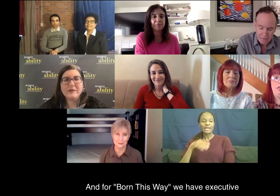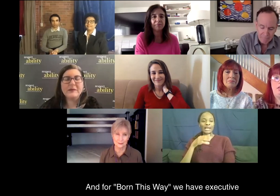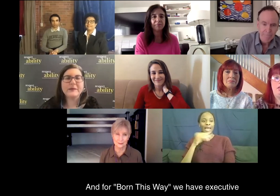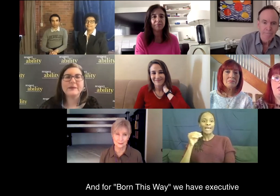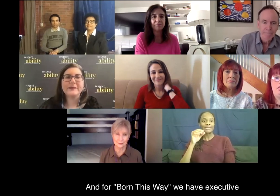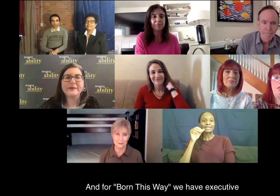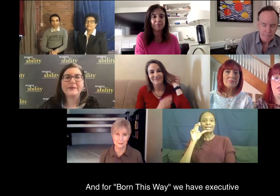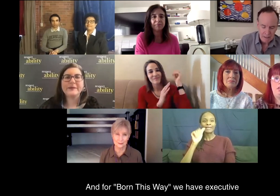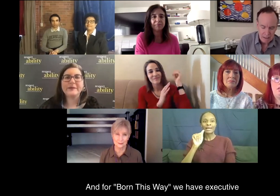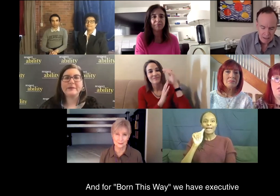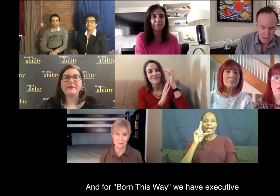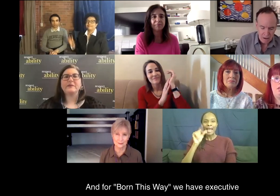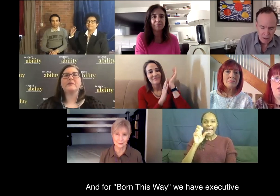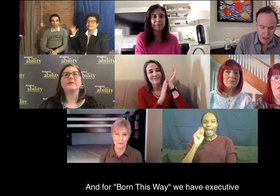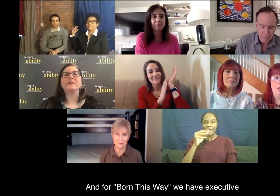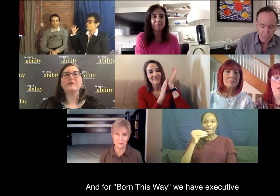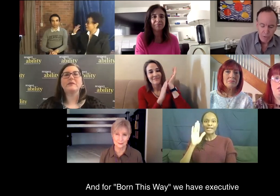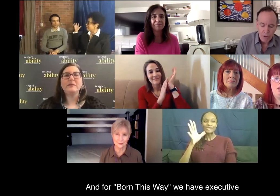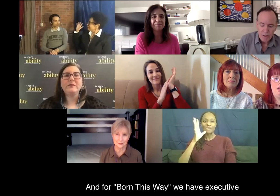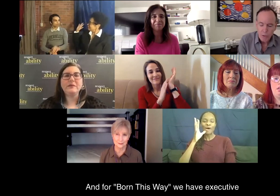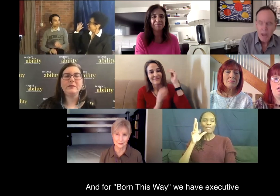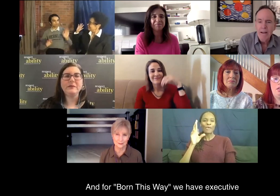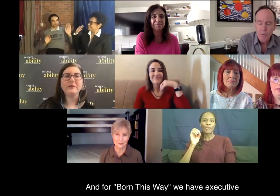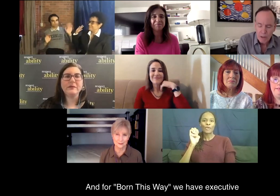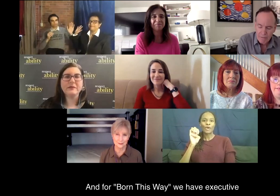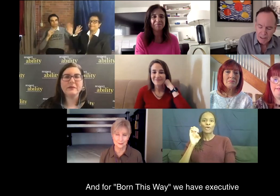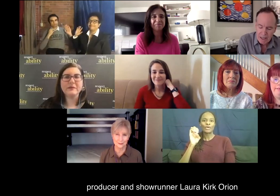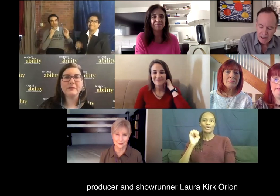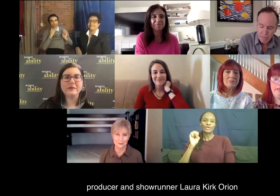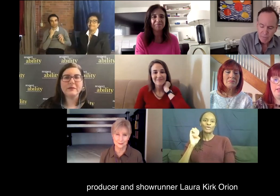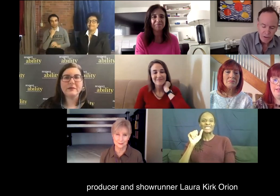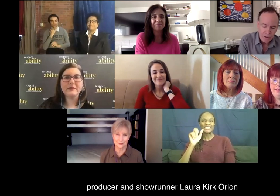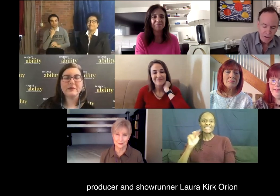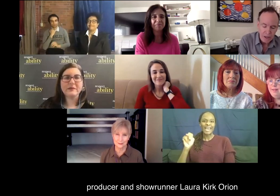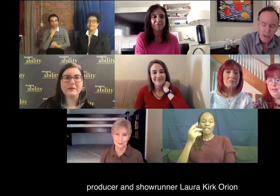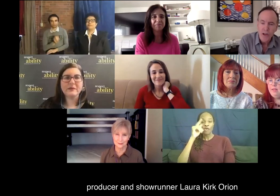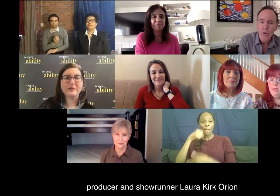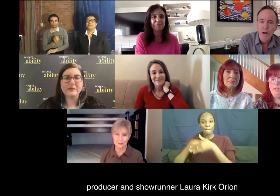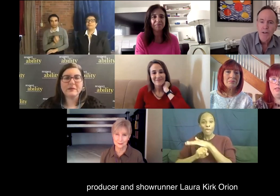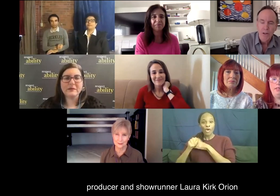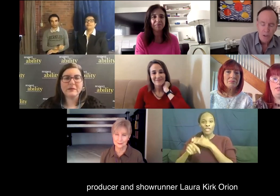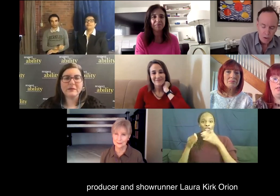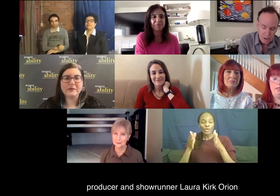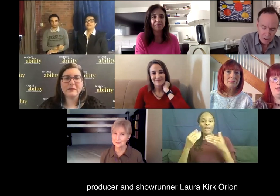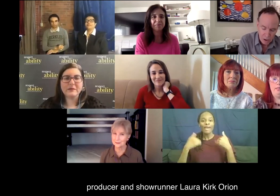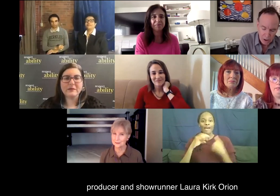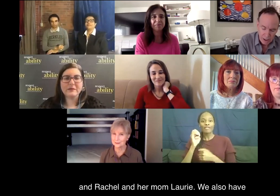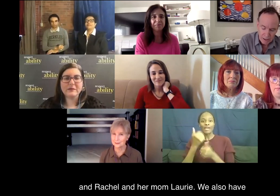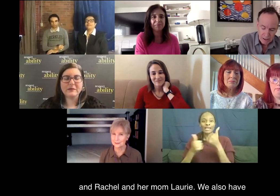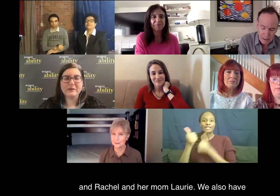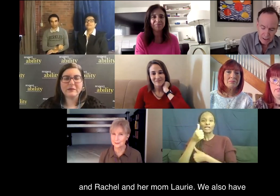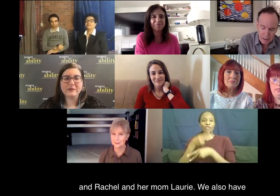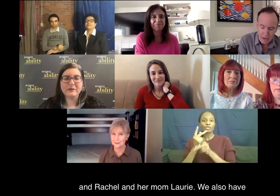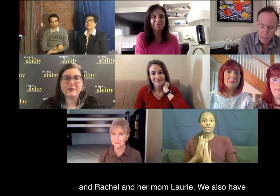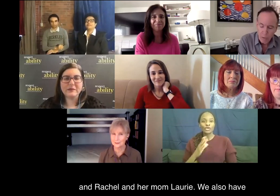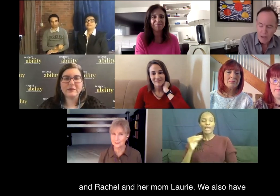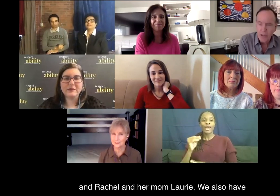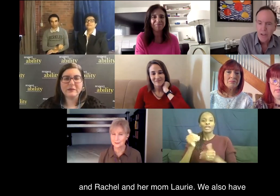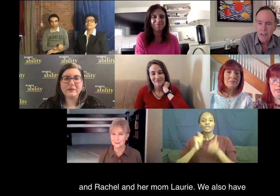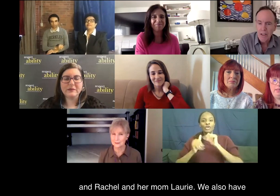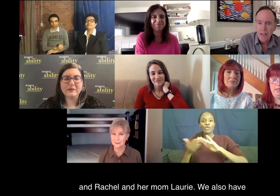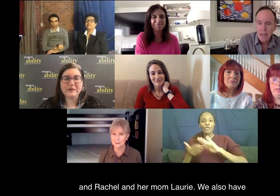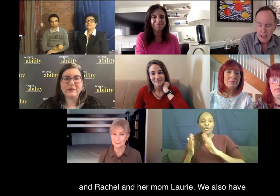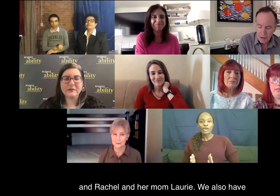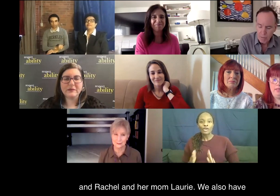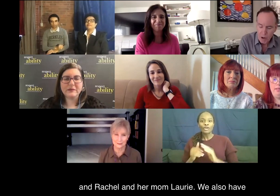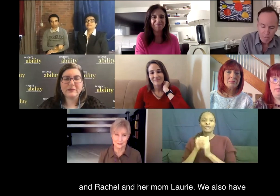Roseanne. And for Born This Way, we have executive producer and showrunner, Laura Kokorian, and Rachel